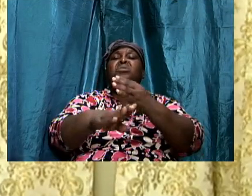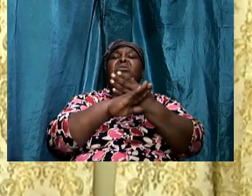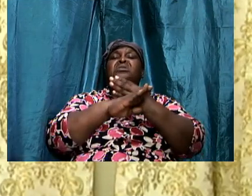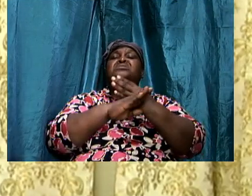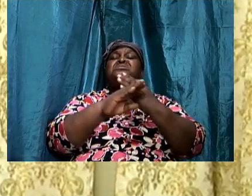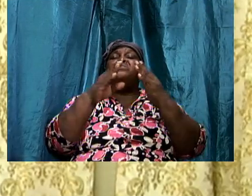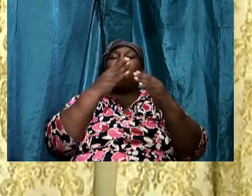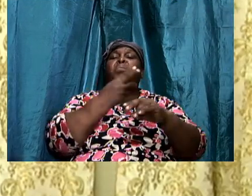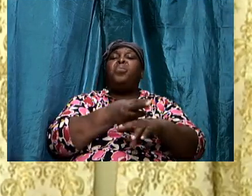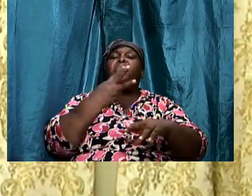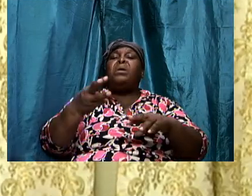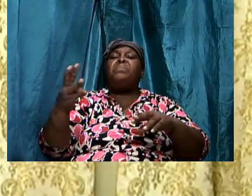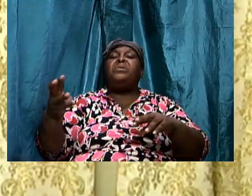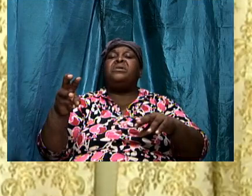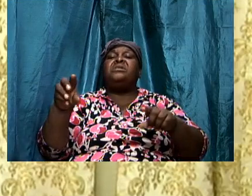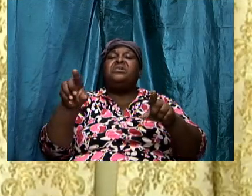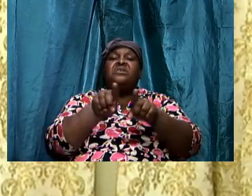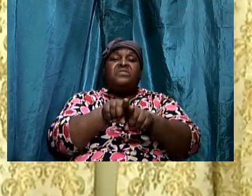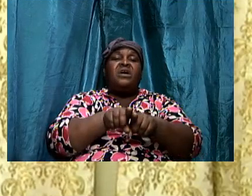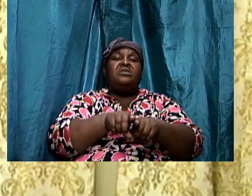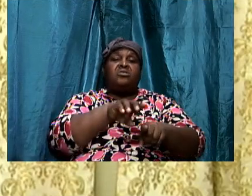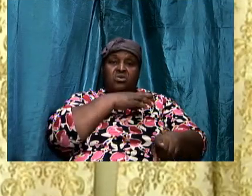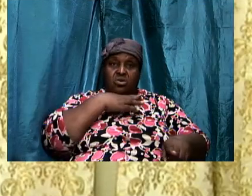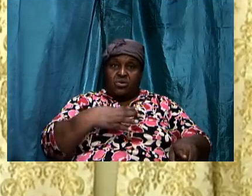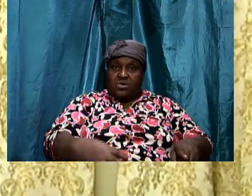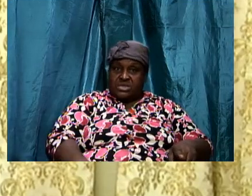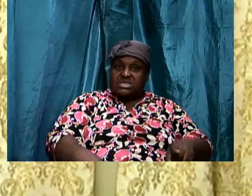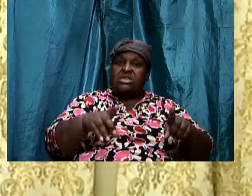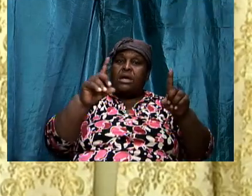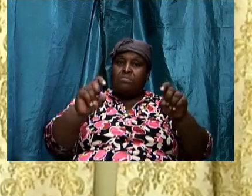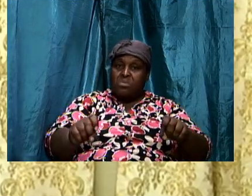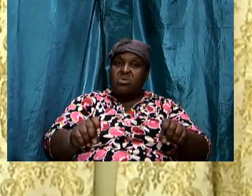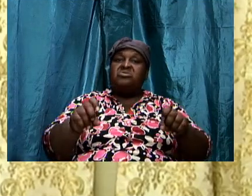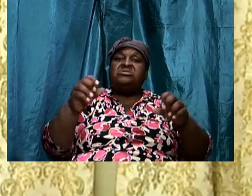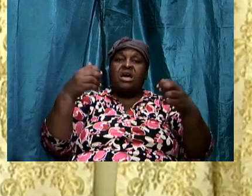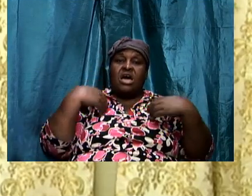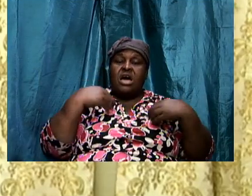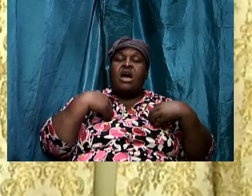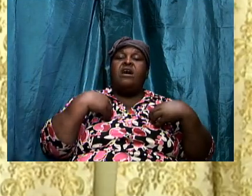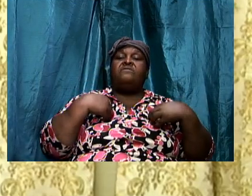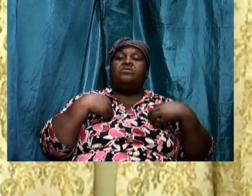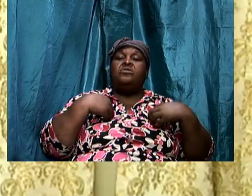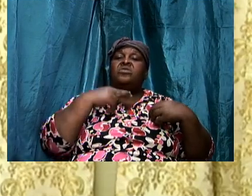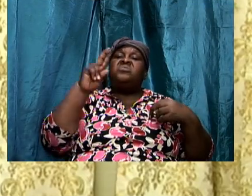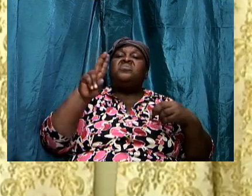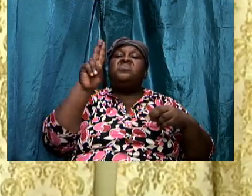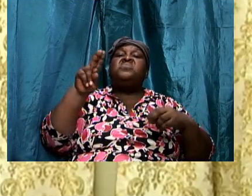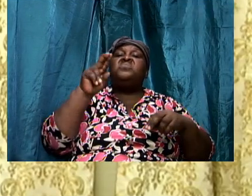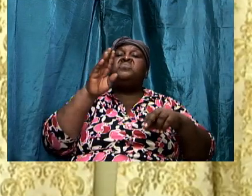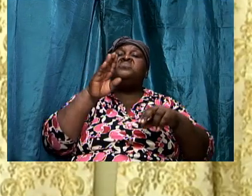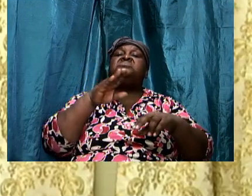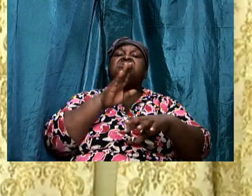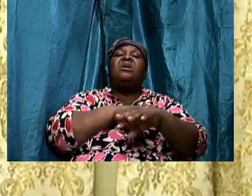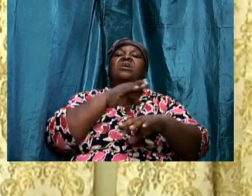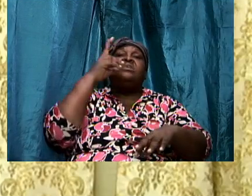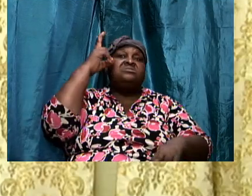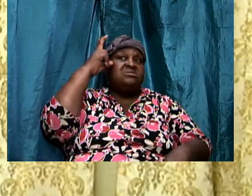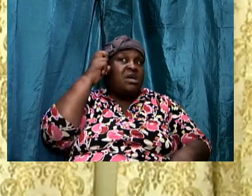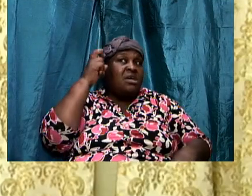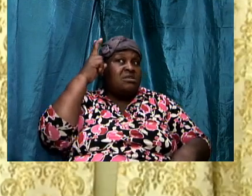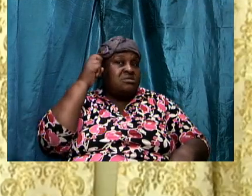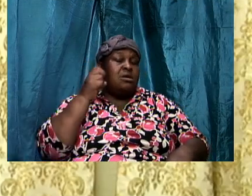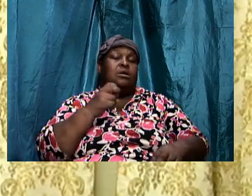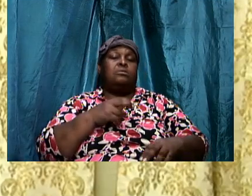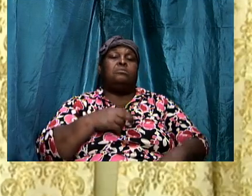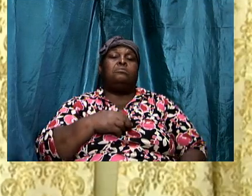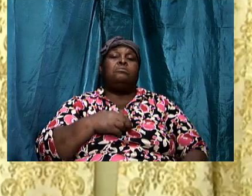weapon that we must have to use to strike the enemy and to have higher ground